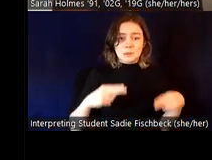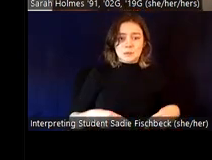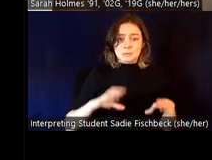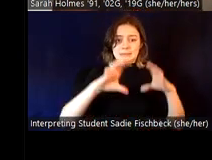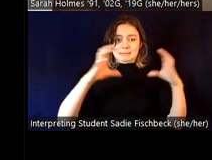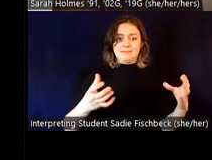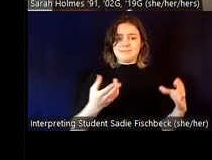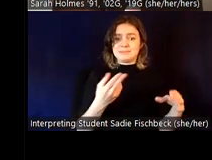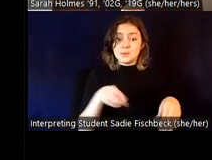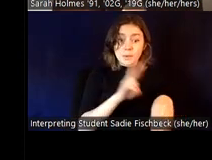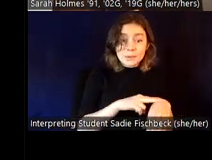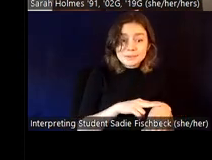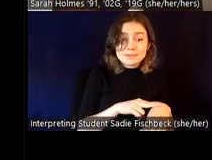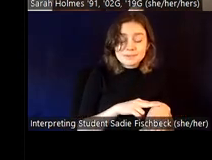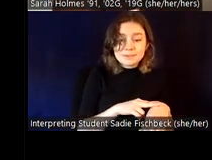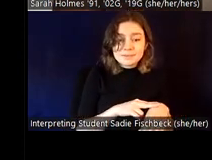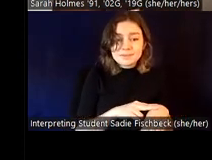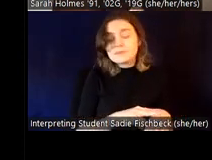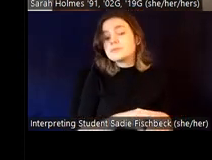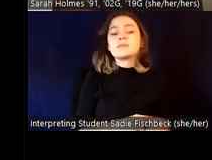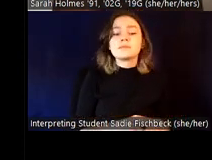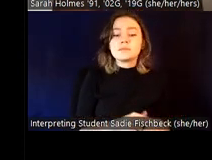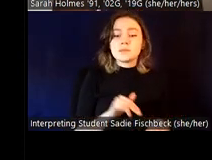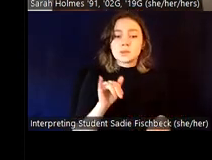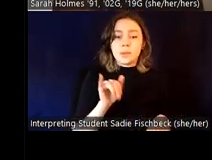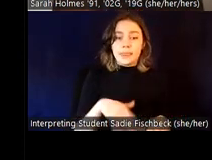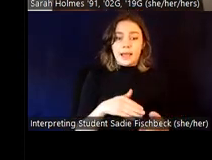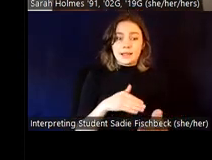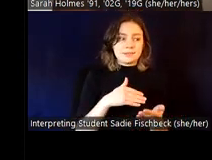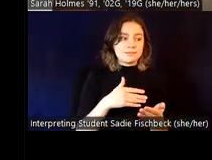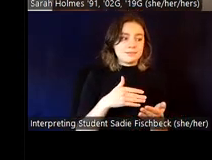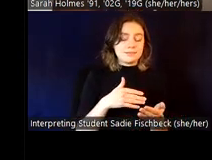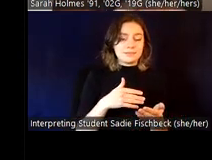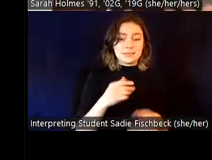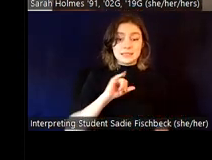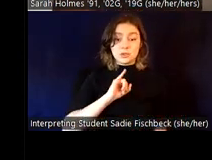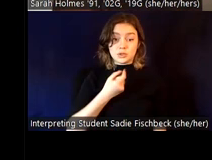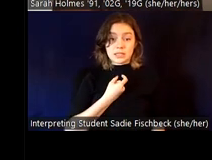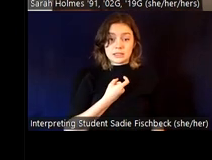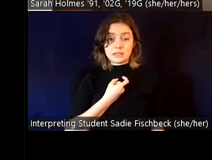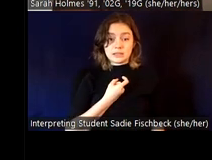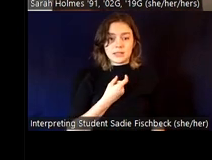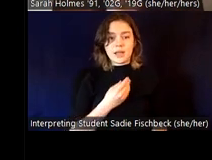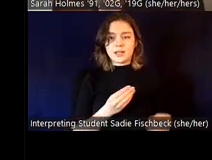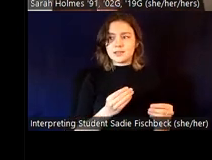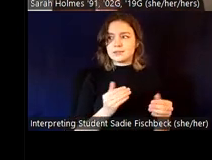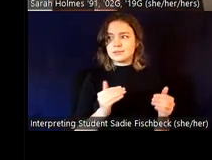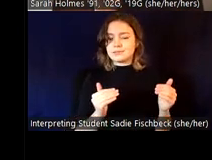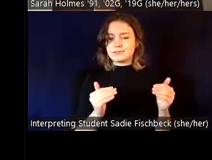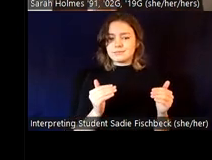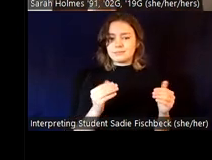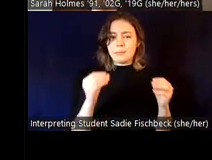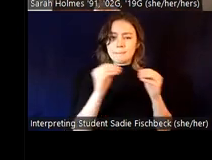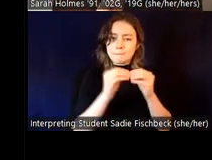1100, um, is actually more common than babies born with red hair, right? So this is not an uncommon experience. So even this sort of